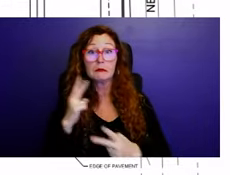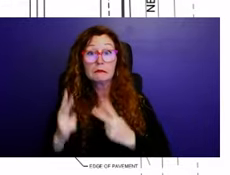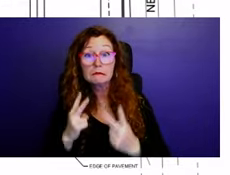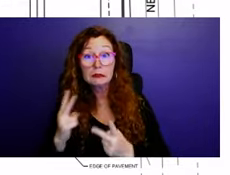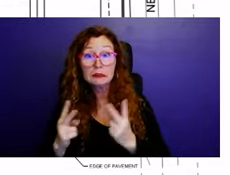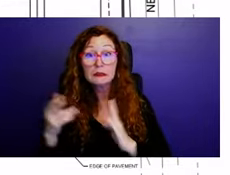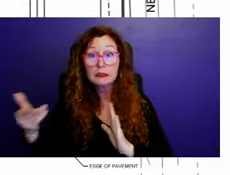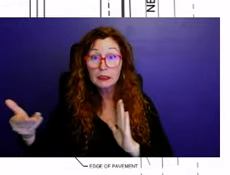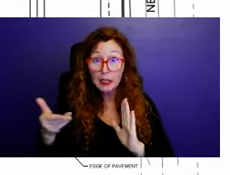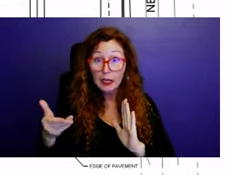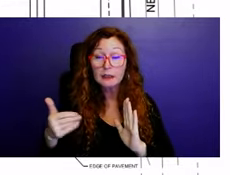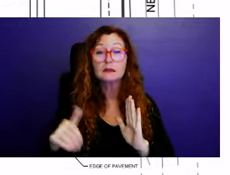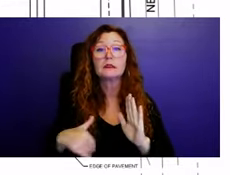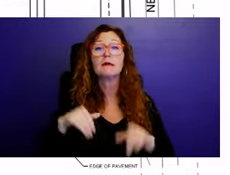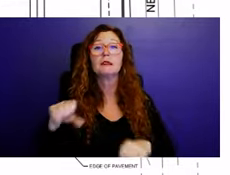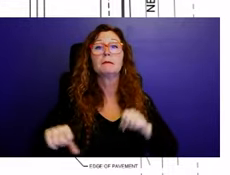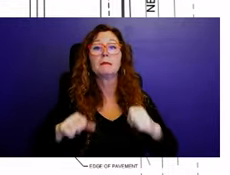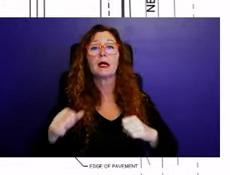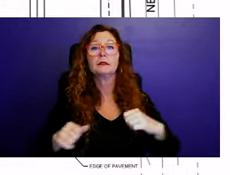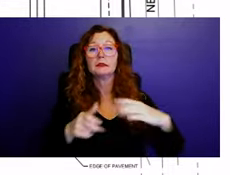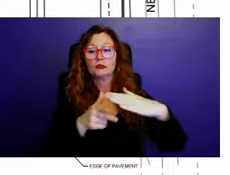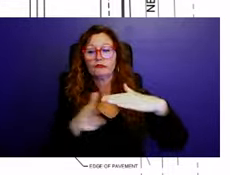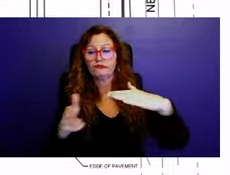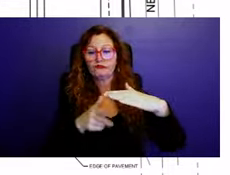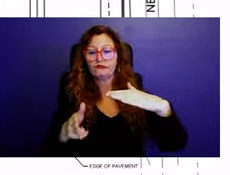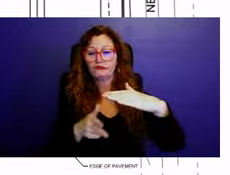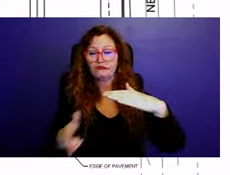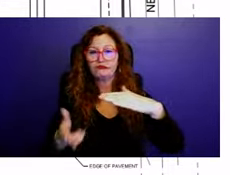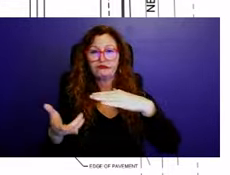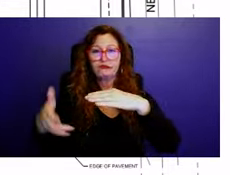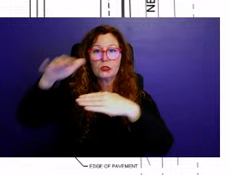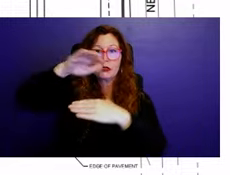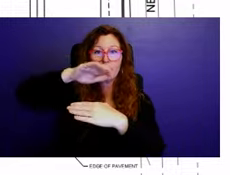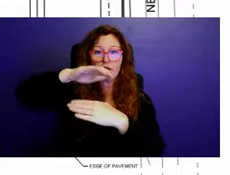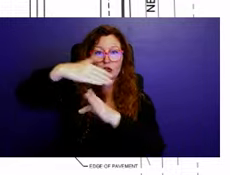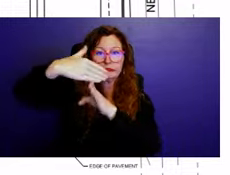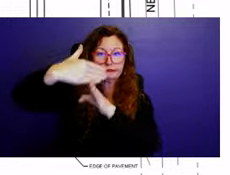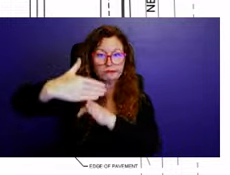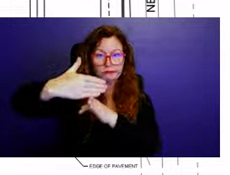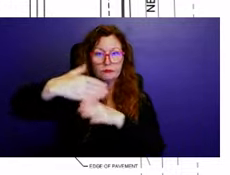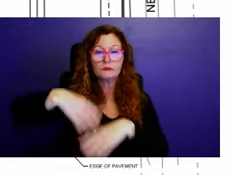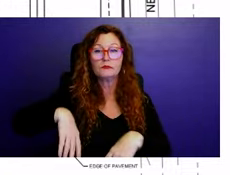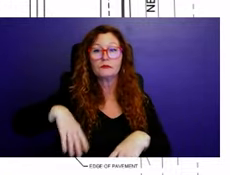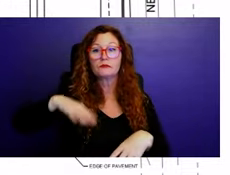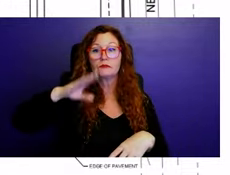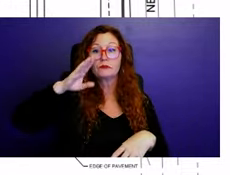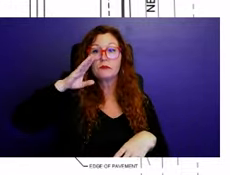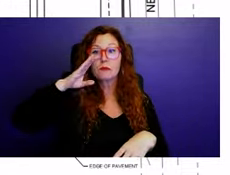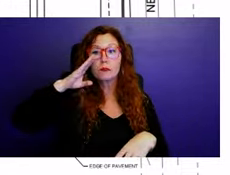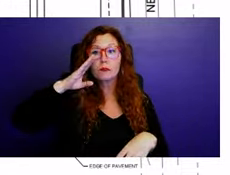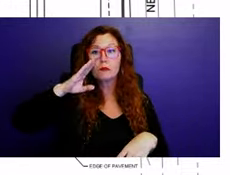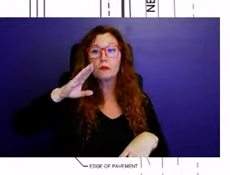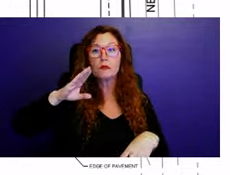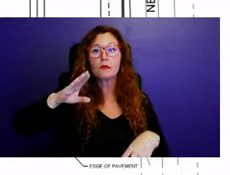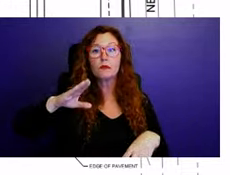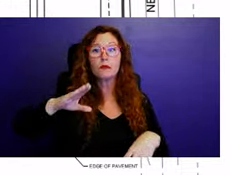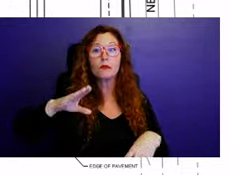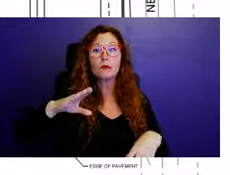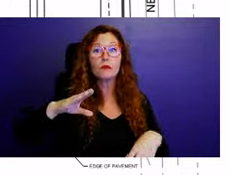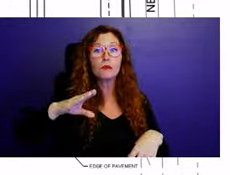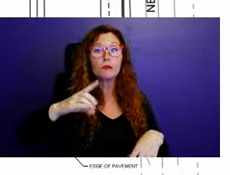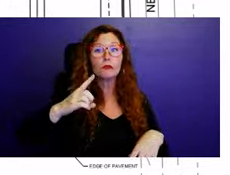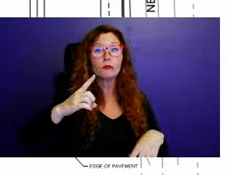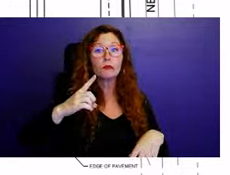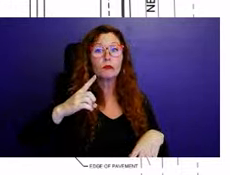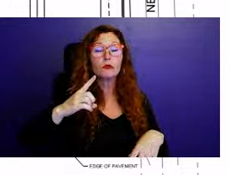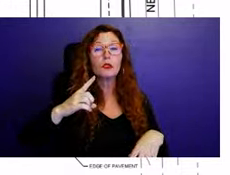provided next to the proposed new right of way. Two single family homes and one townhome building will be constructed first at the Northeast